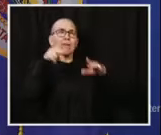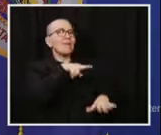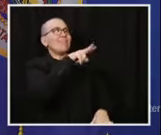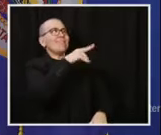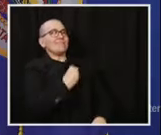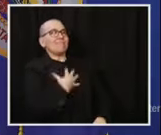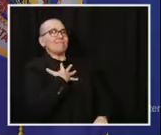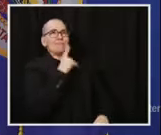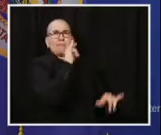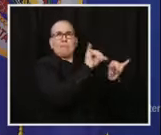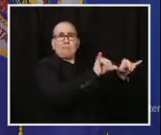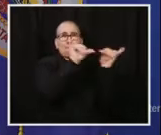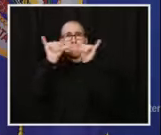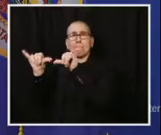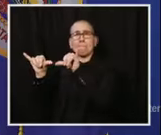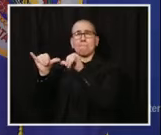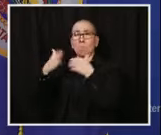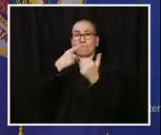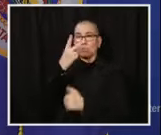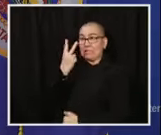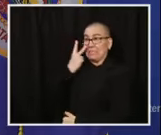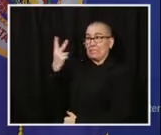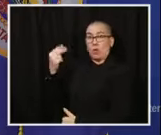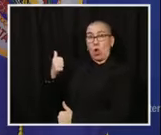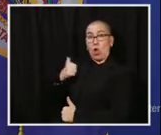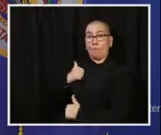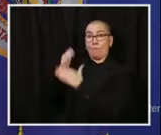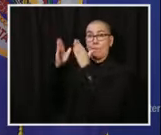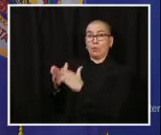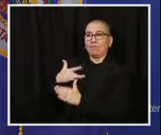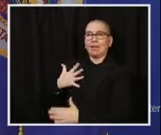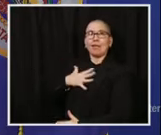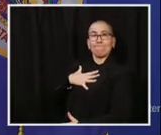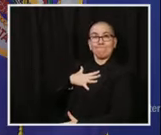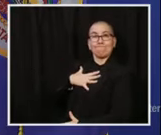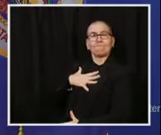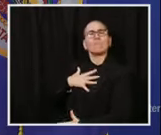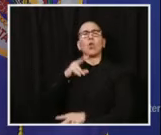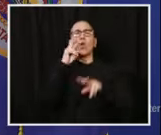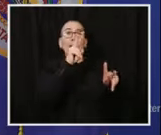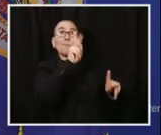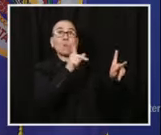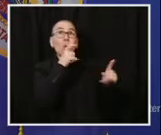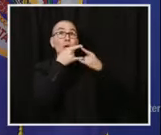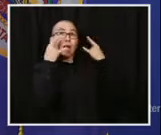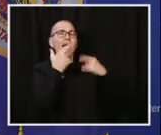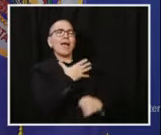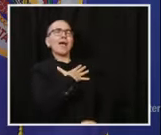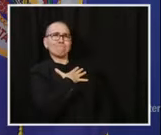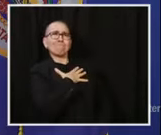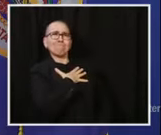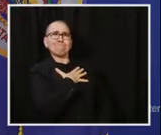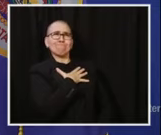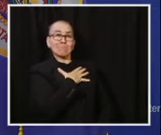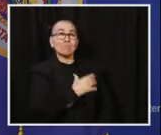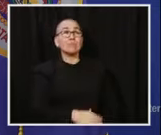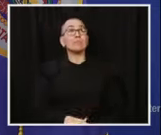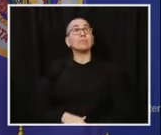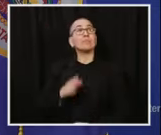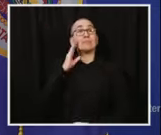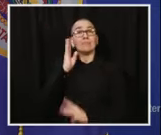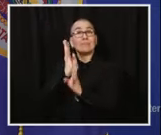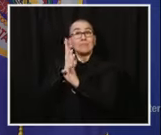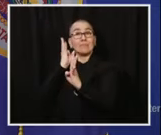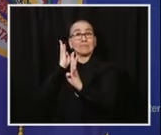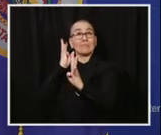and you decide you're just going to run in and pay quickly. The person standing in line behind you may work in that long-term care facility. They may be